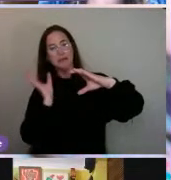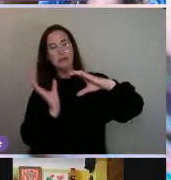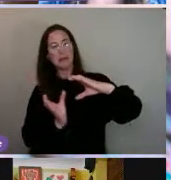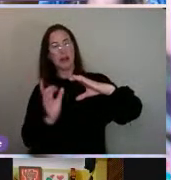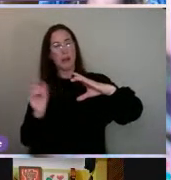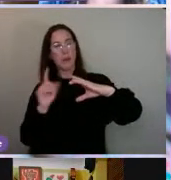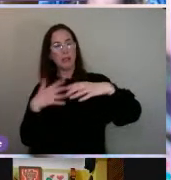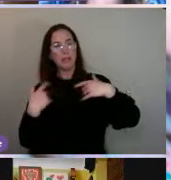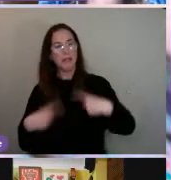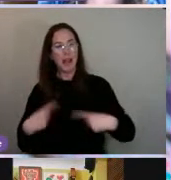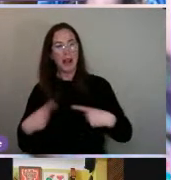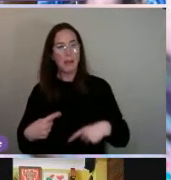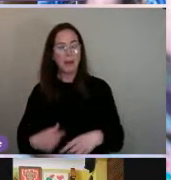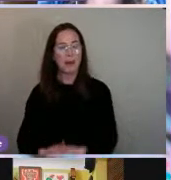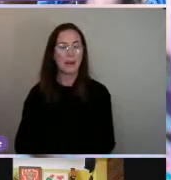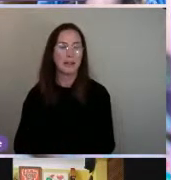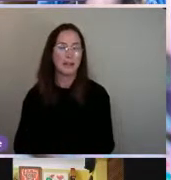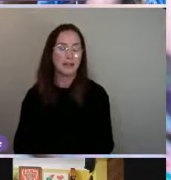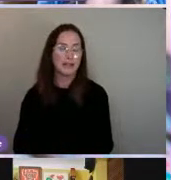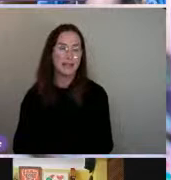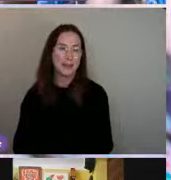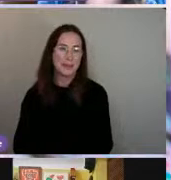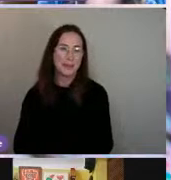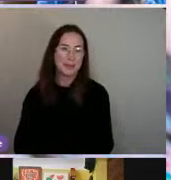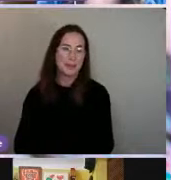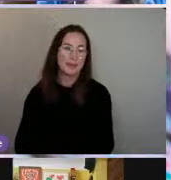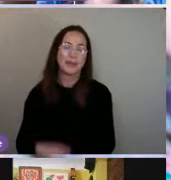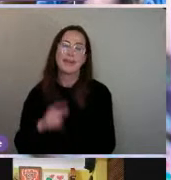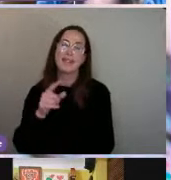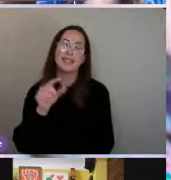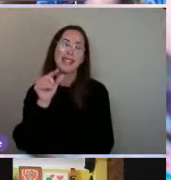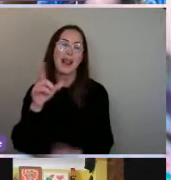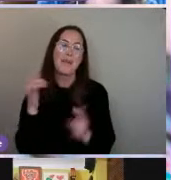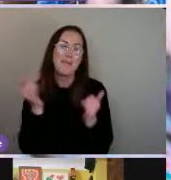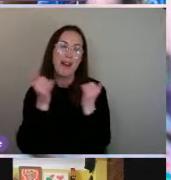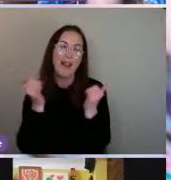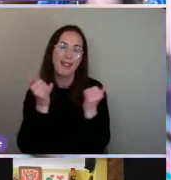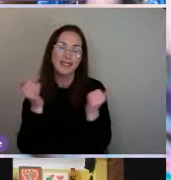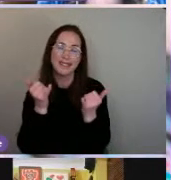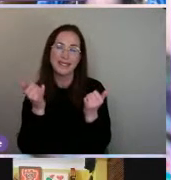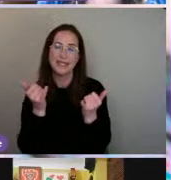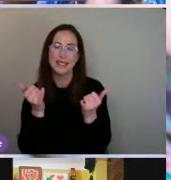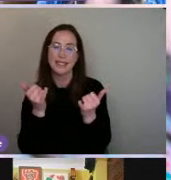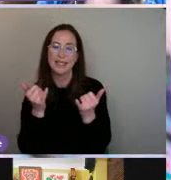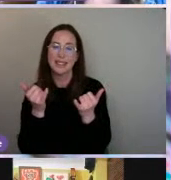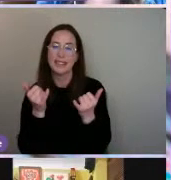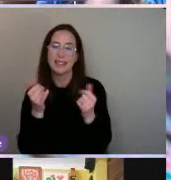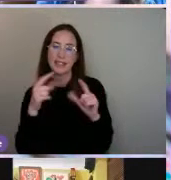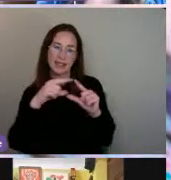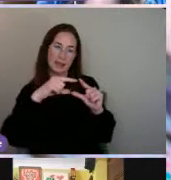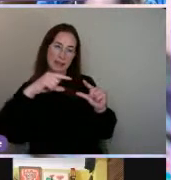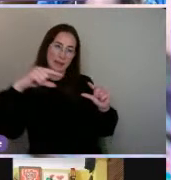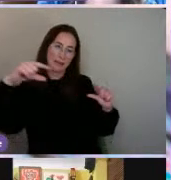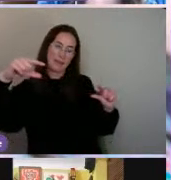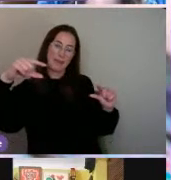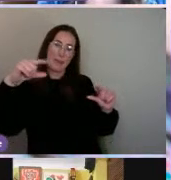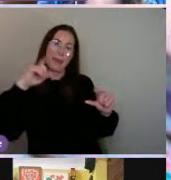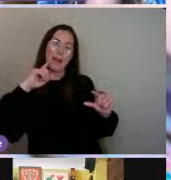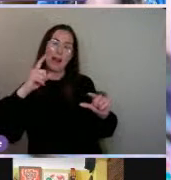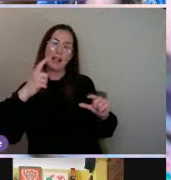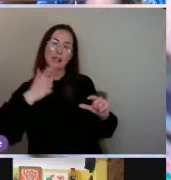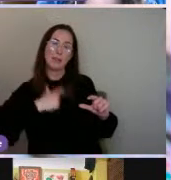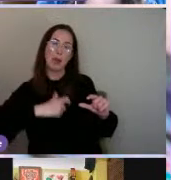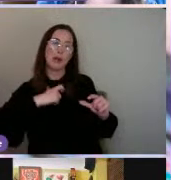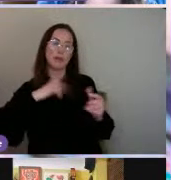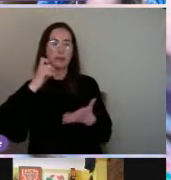available. So I've got my copy and it's just like, there's a little party where there was, that is a personal experience for me